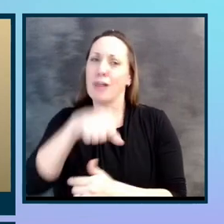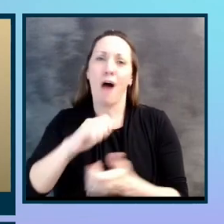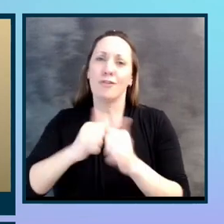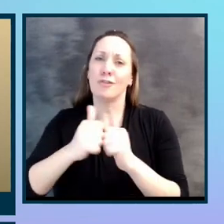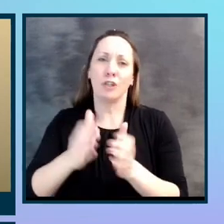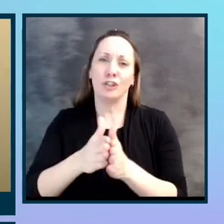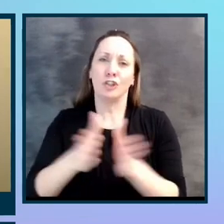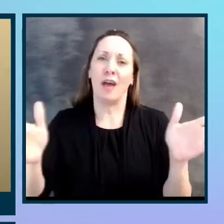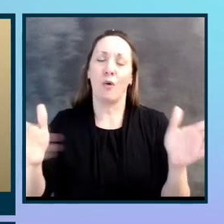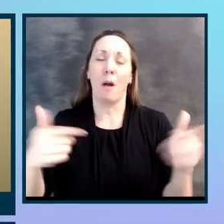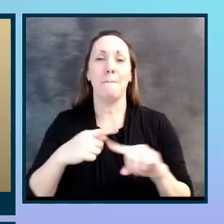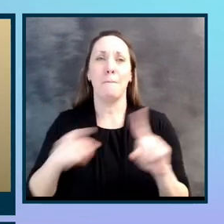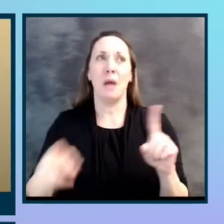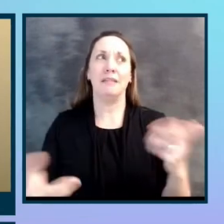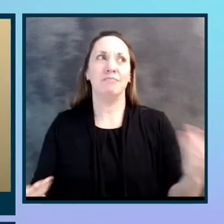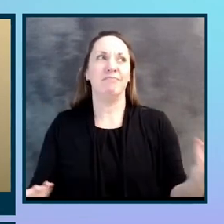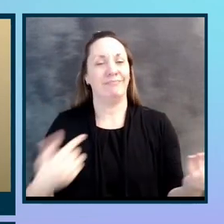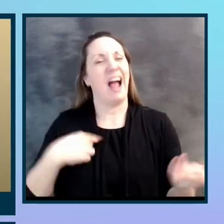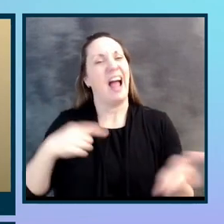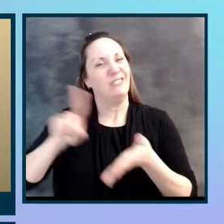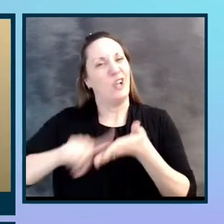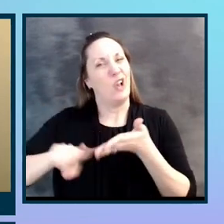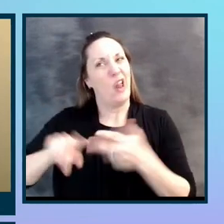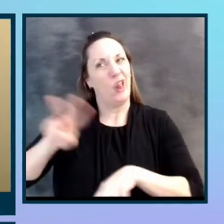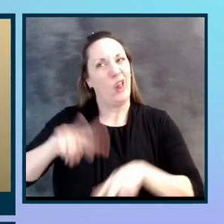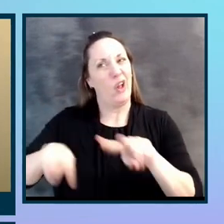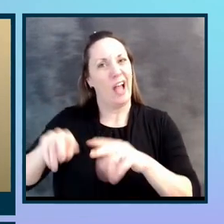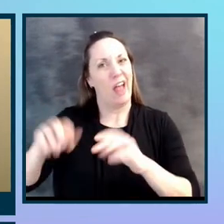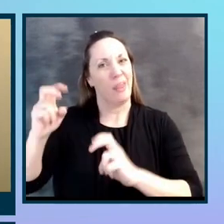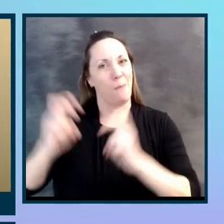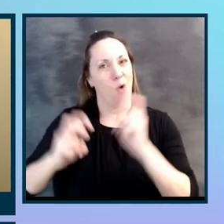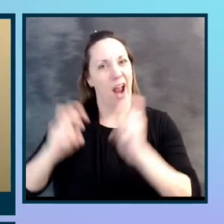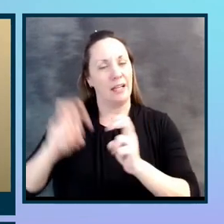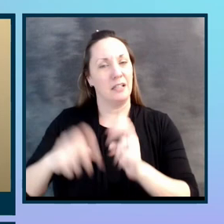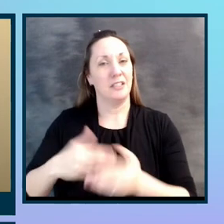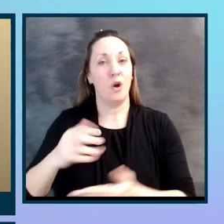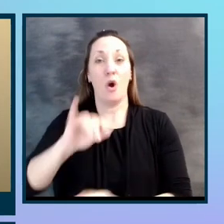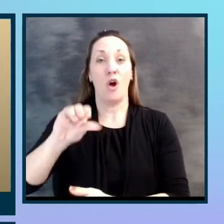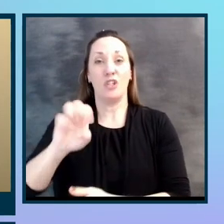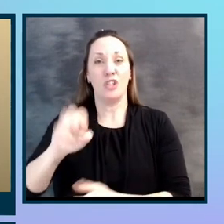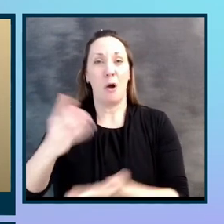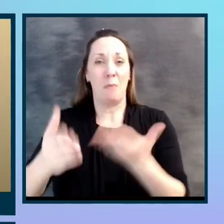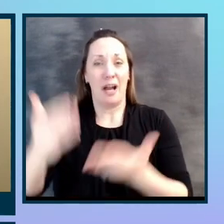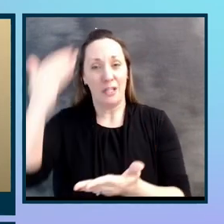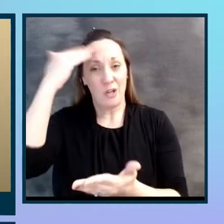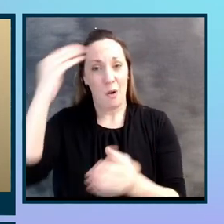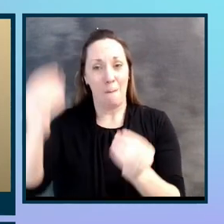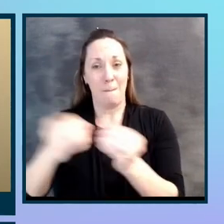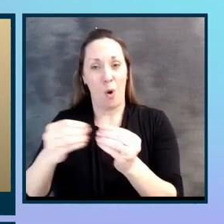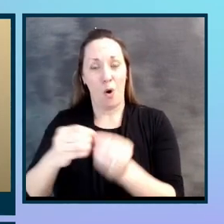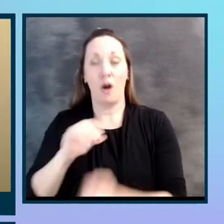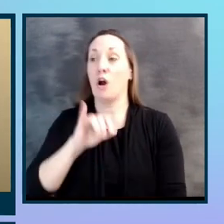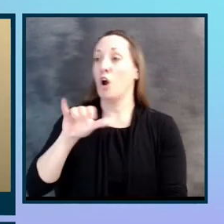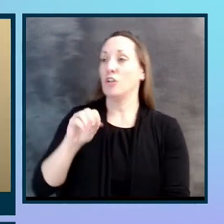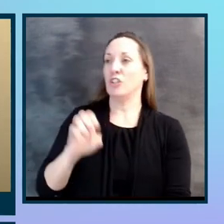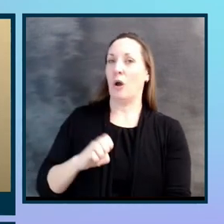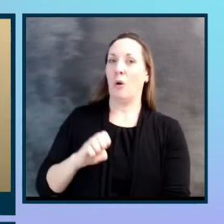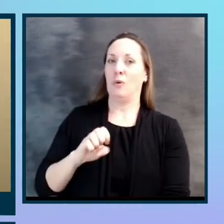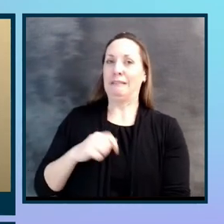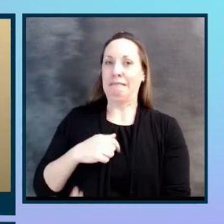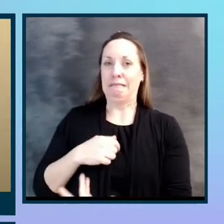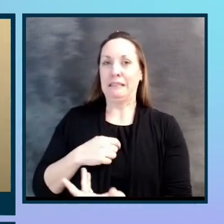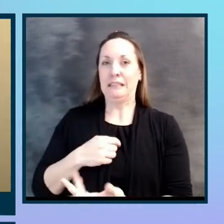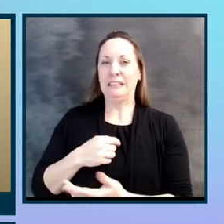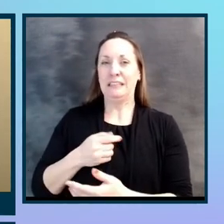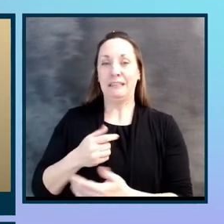So, but I don't have a pick. need to look through the bracket, but Joe, maybe, know, more. I know. Yeah. I know very little as well.